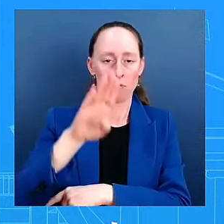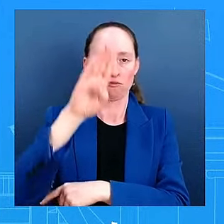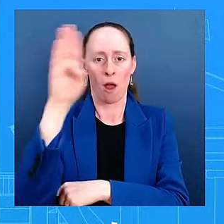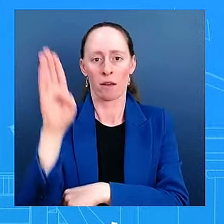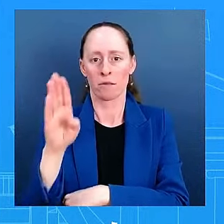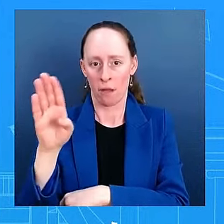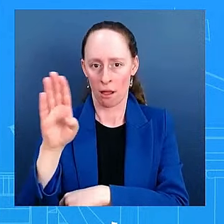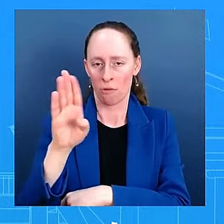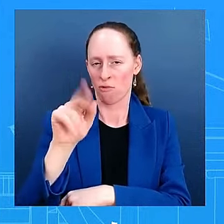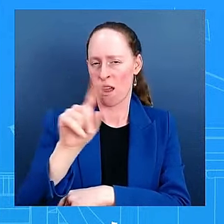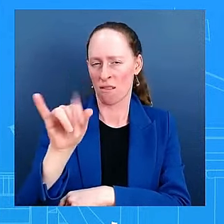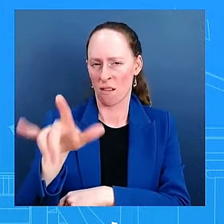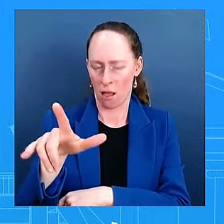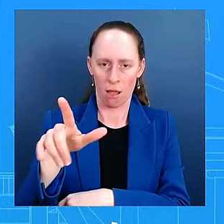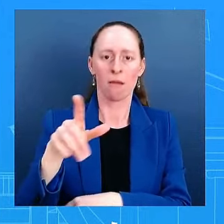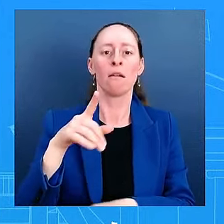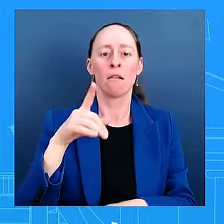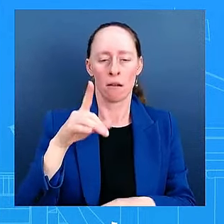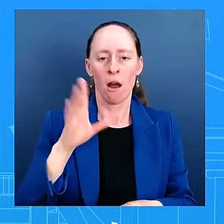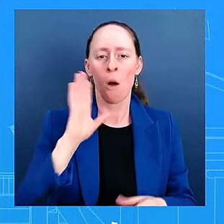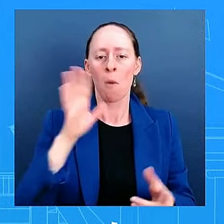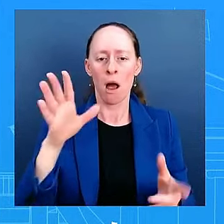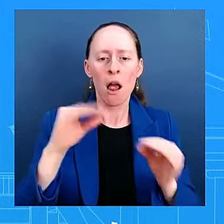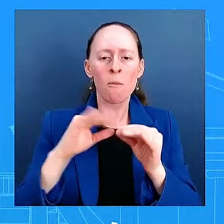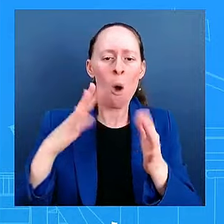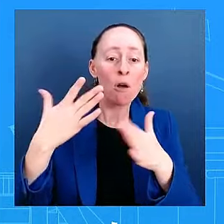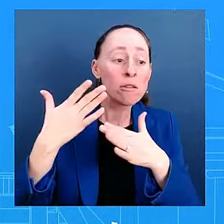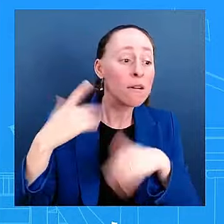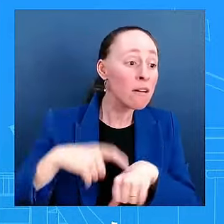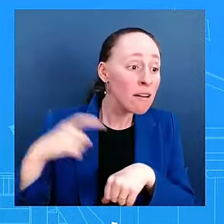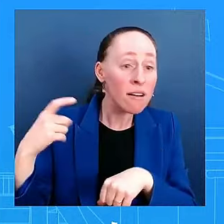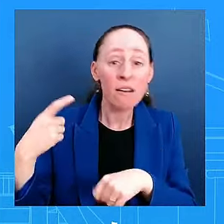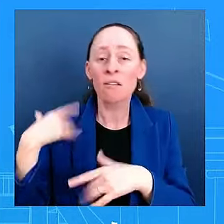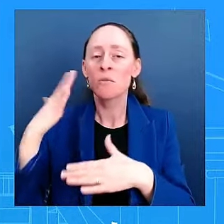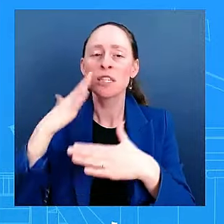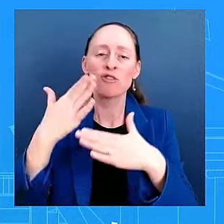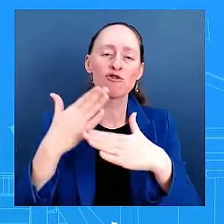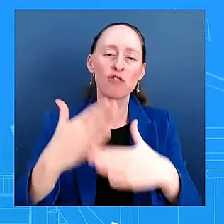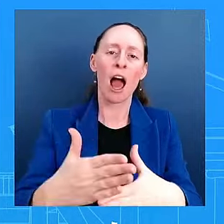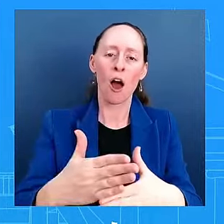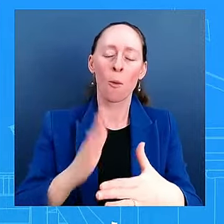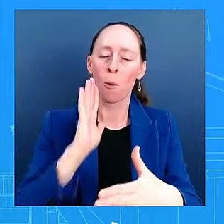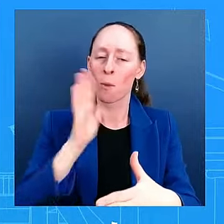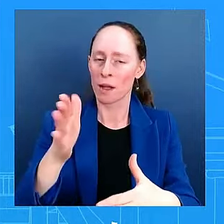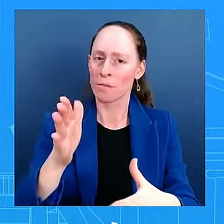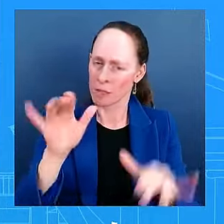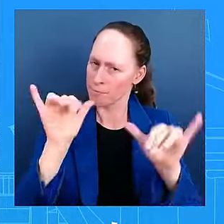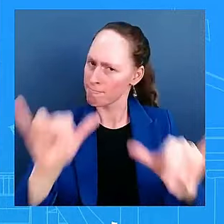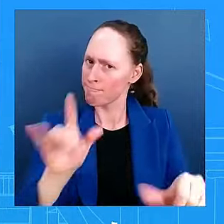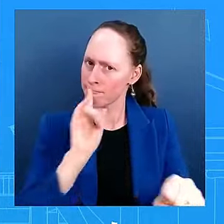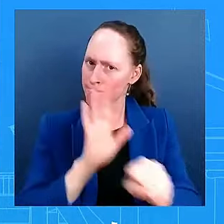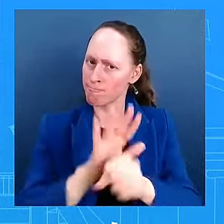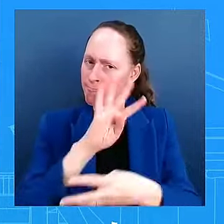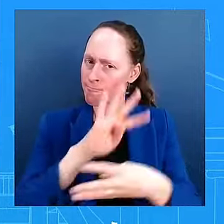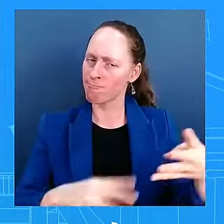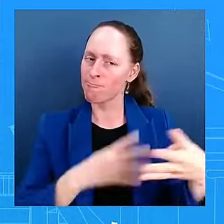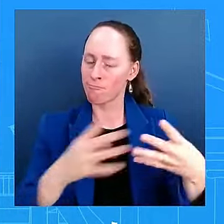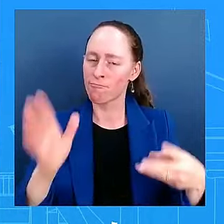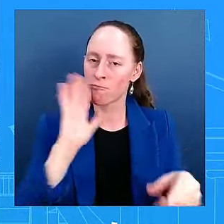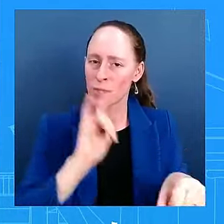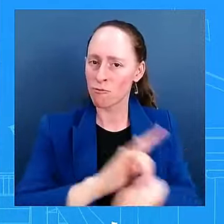I don't have anything beyond that, but I can confirm that the president will be attending. Okay. Anita in the back. Thank you. Two foreign policy questions.